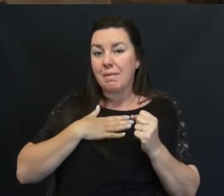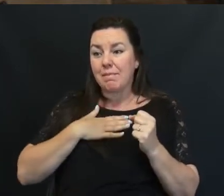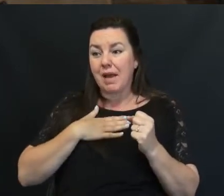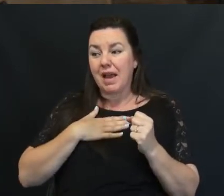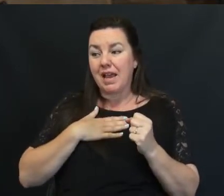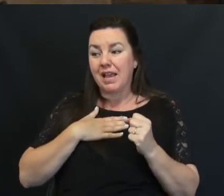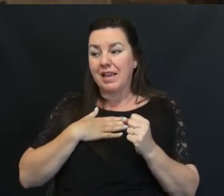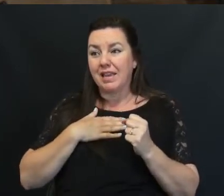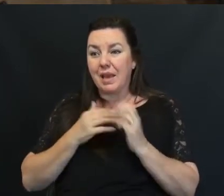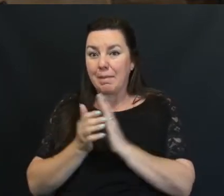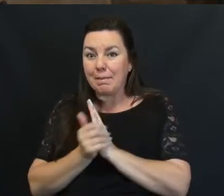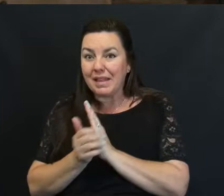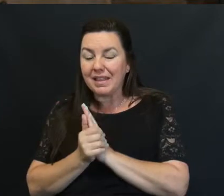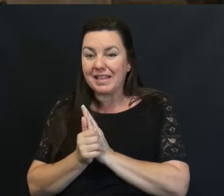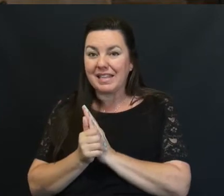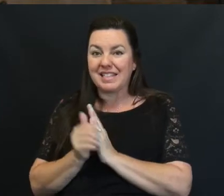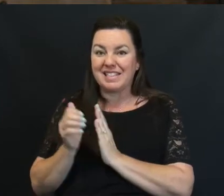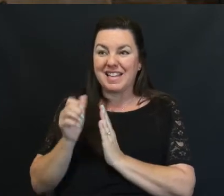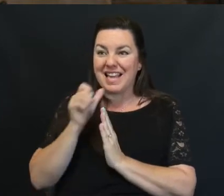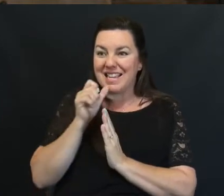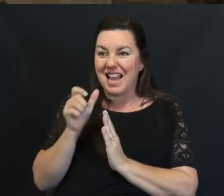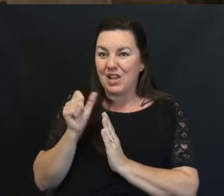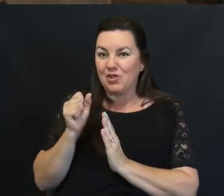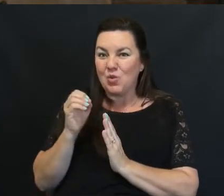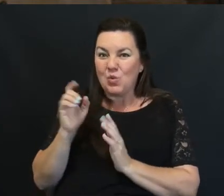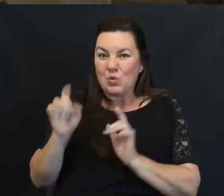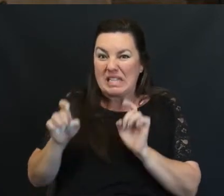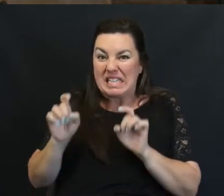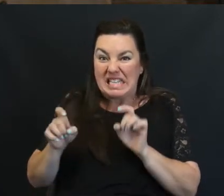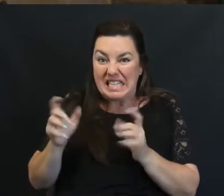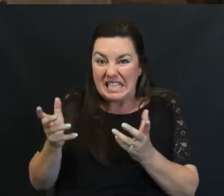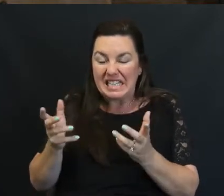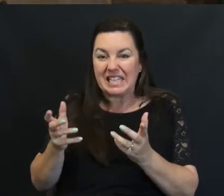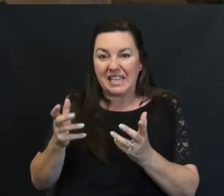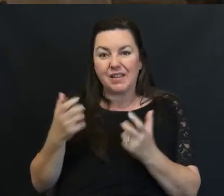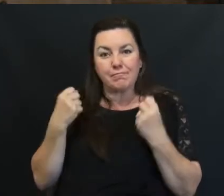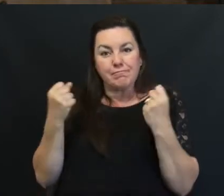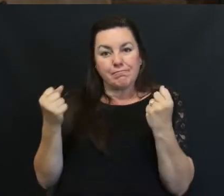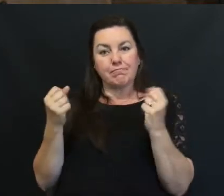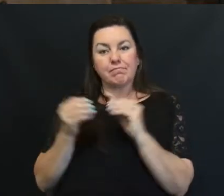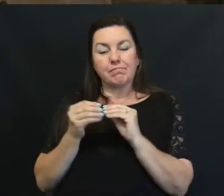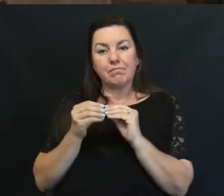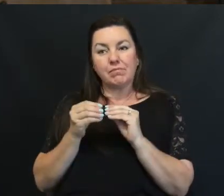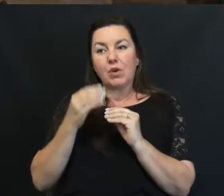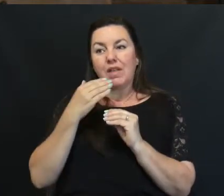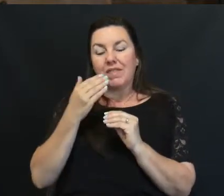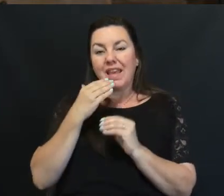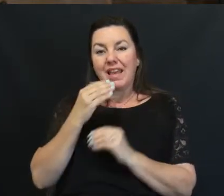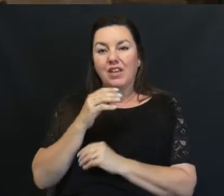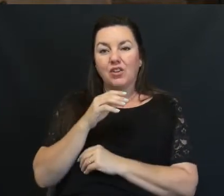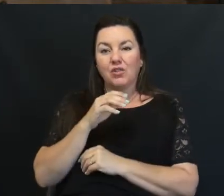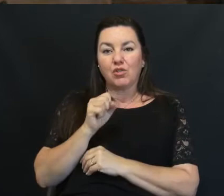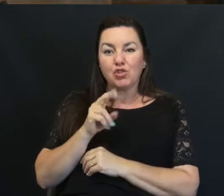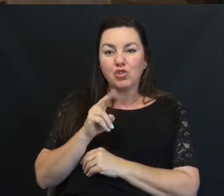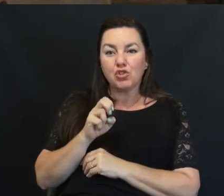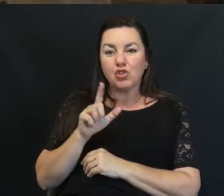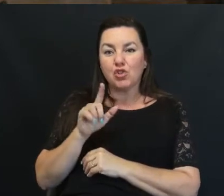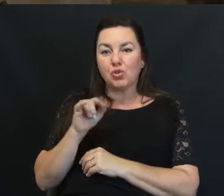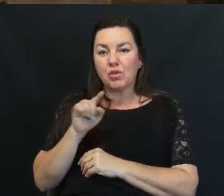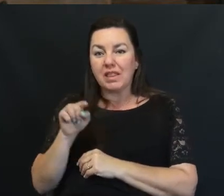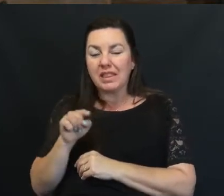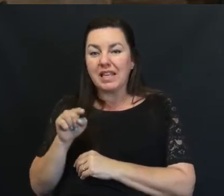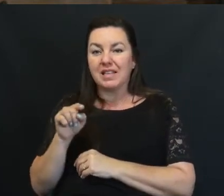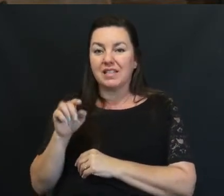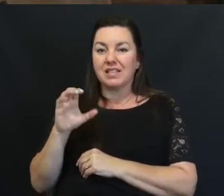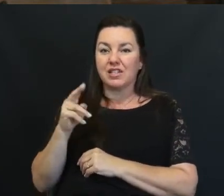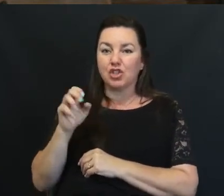Of people around me Thank you Sue Liz and Cheryl And Terry Along with the